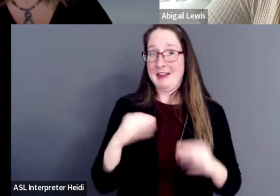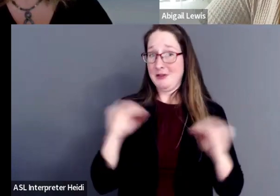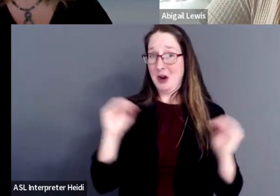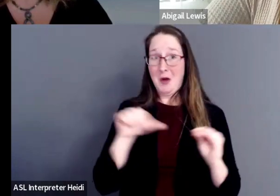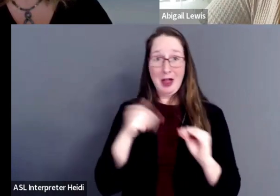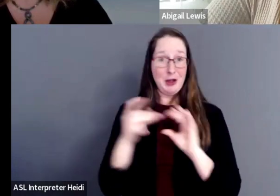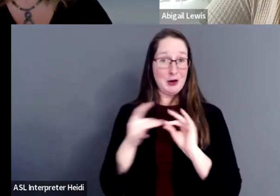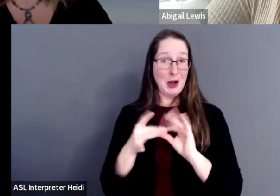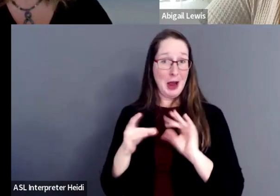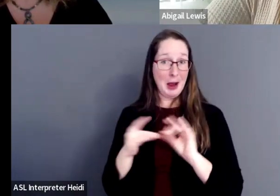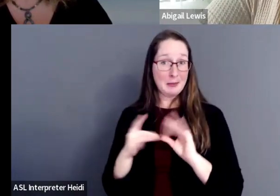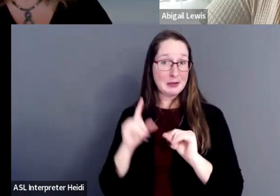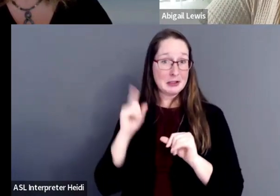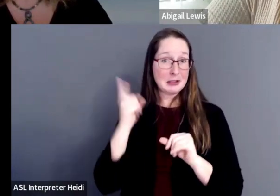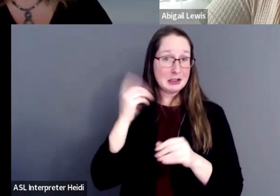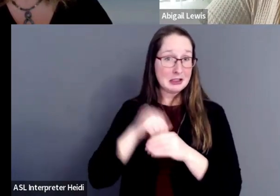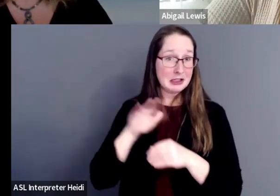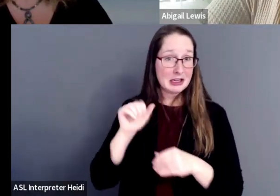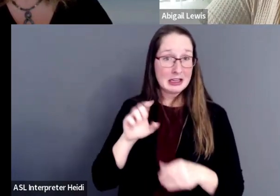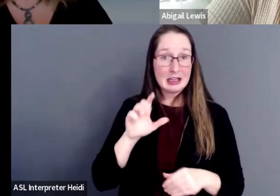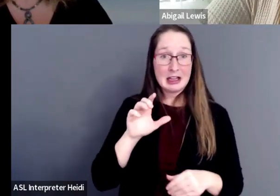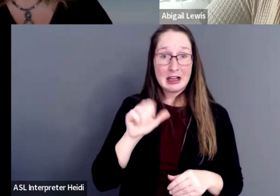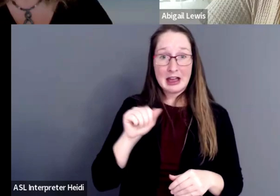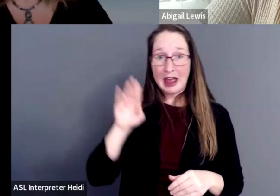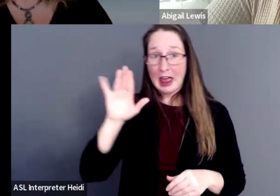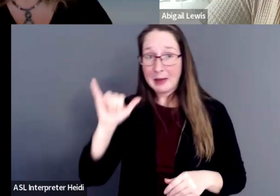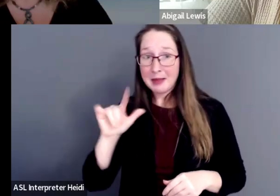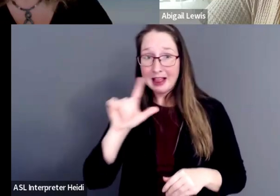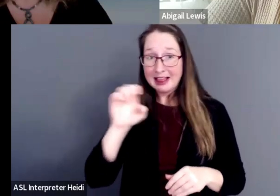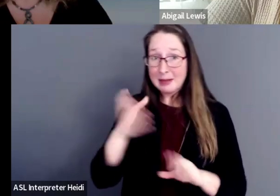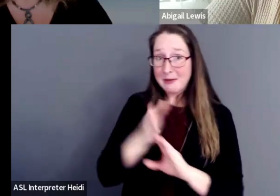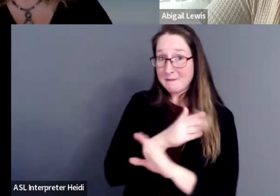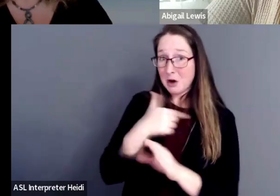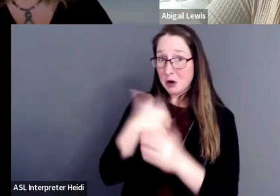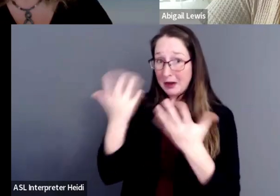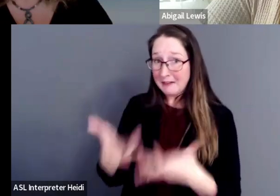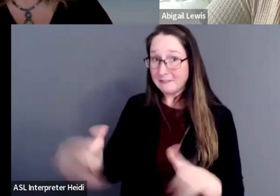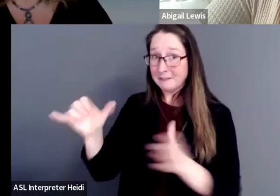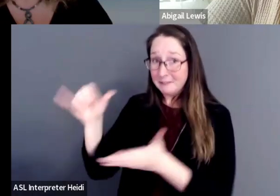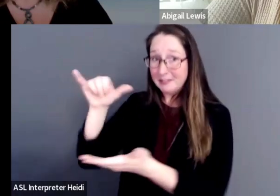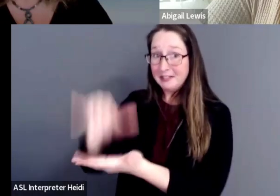words in case Abby or Lee is anything else to say before we close out for the good of the order.